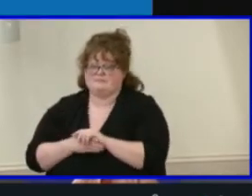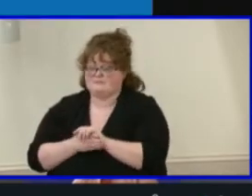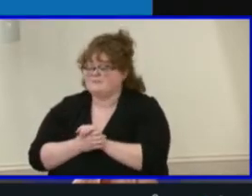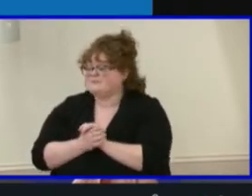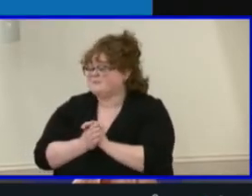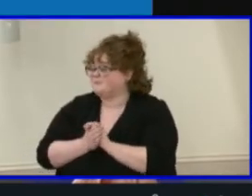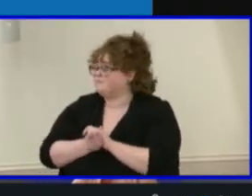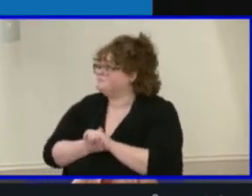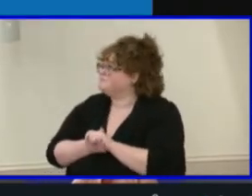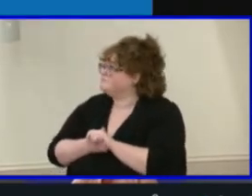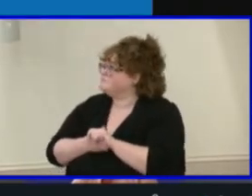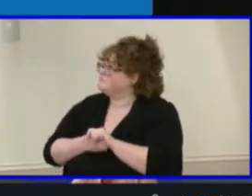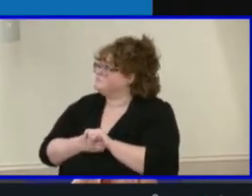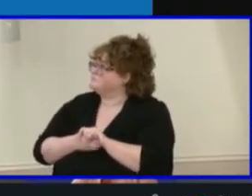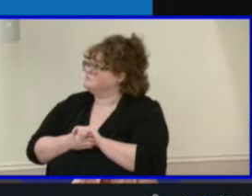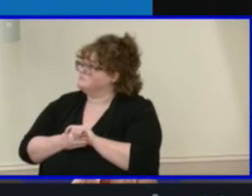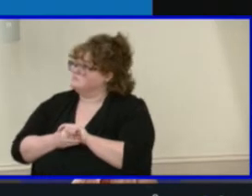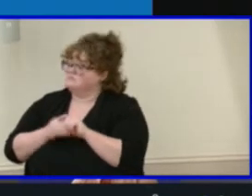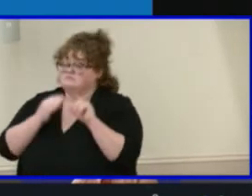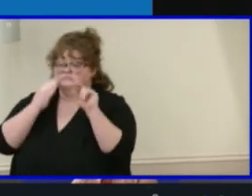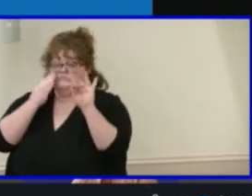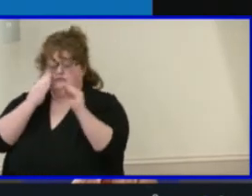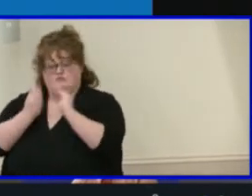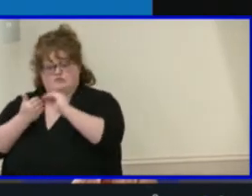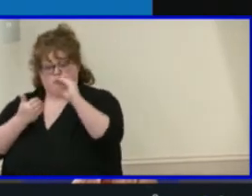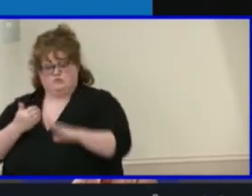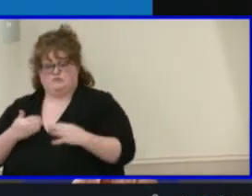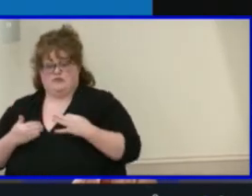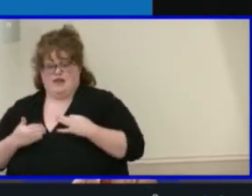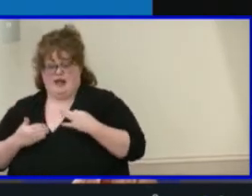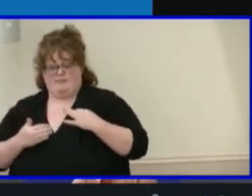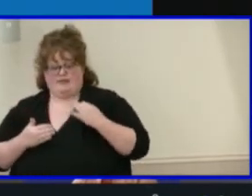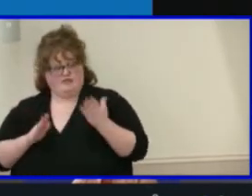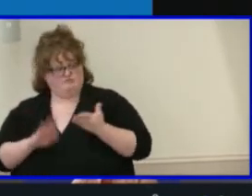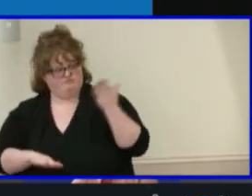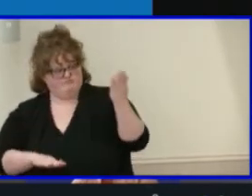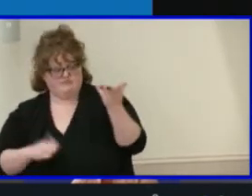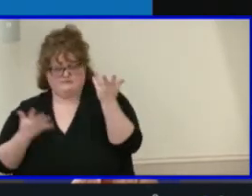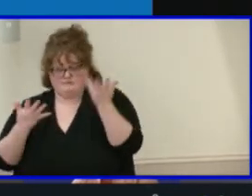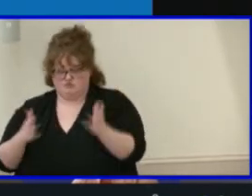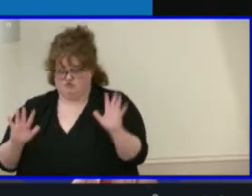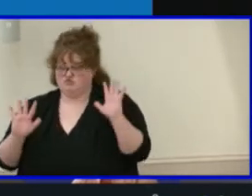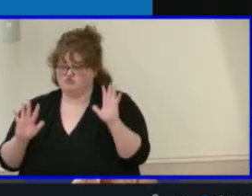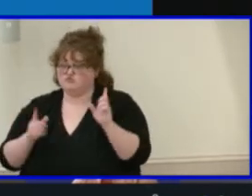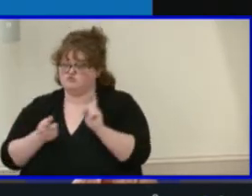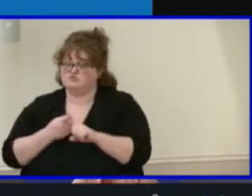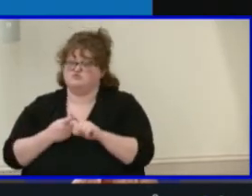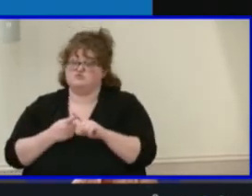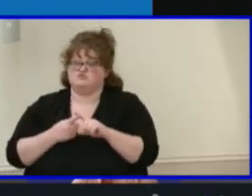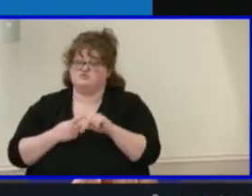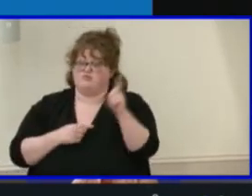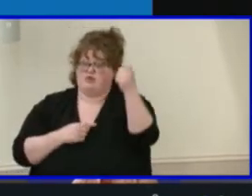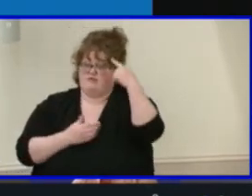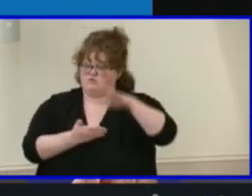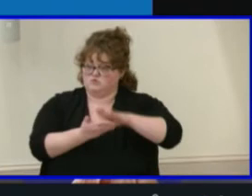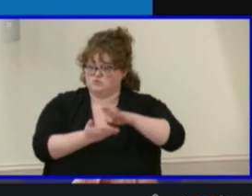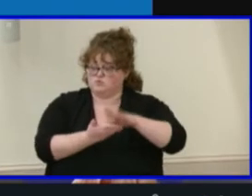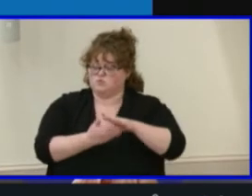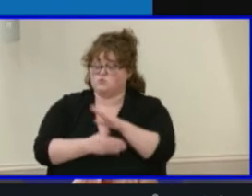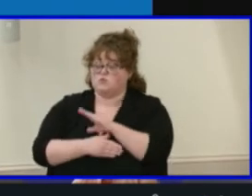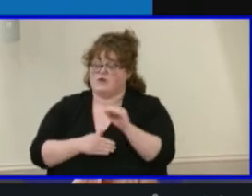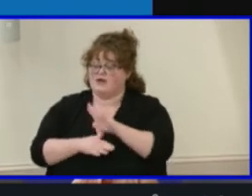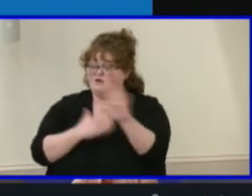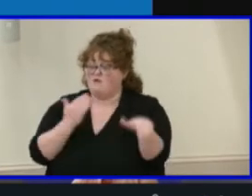Once Henrico students have submitted their applications to Maggie Walker Governor's School and completed all the components of the